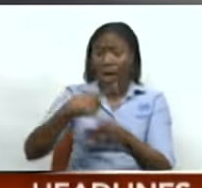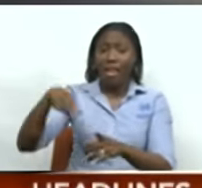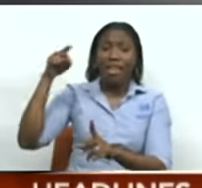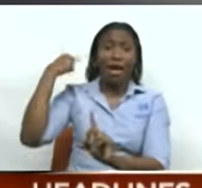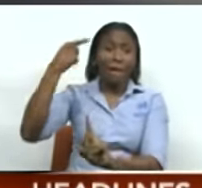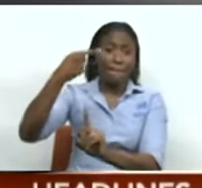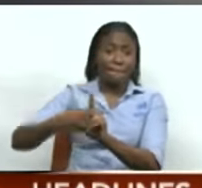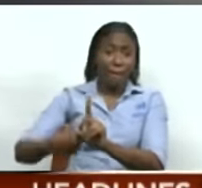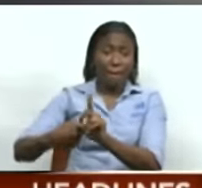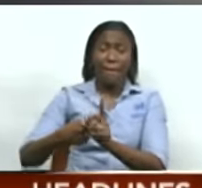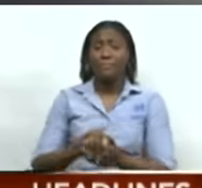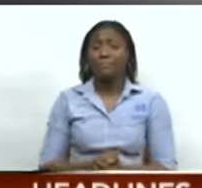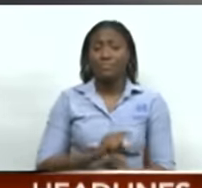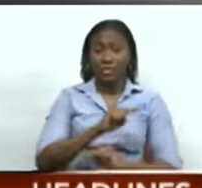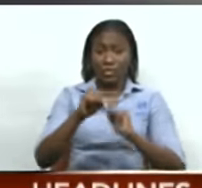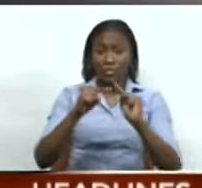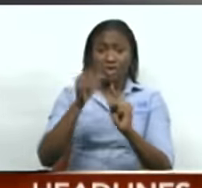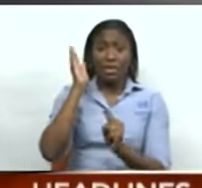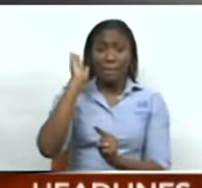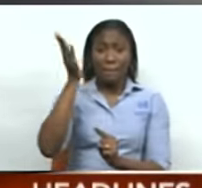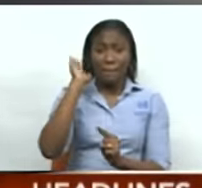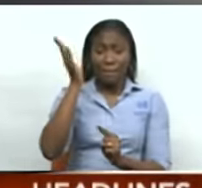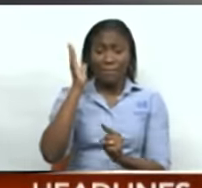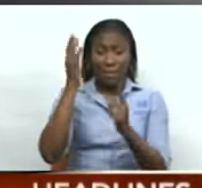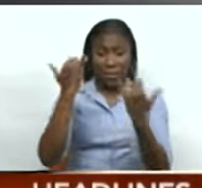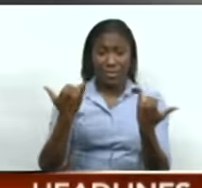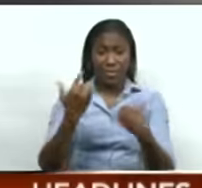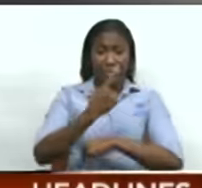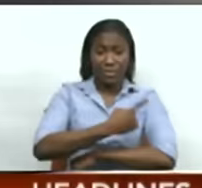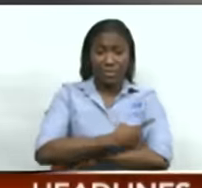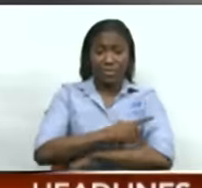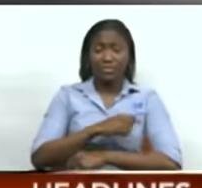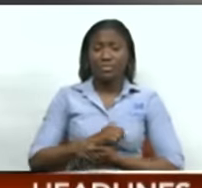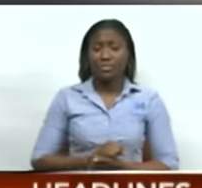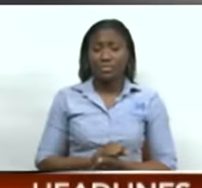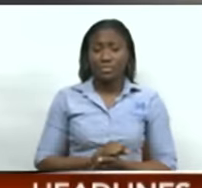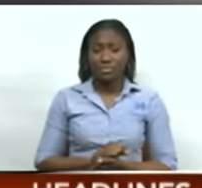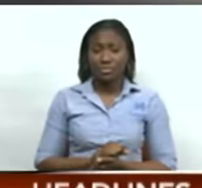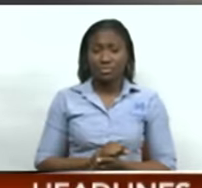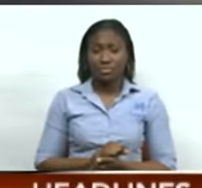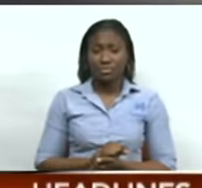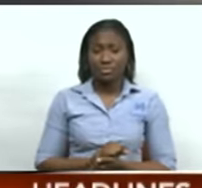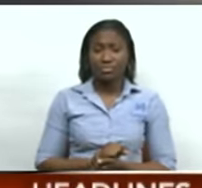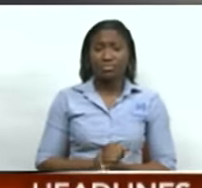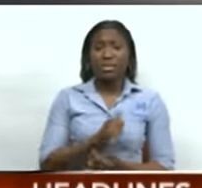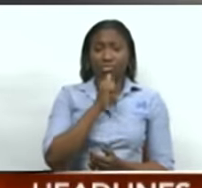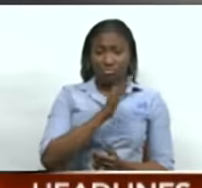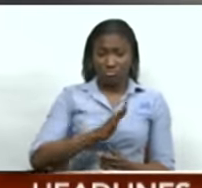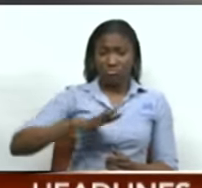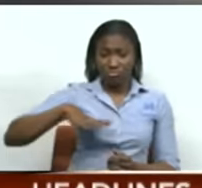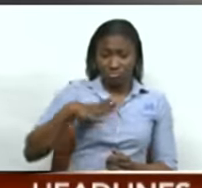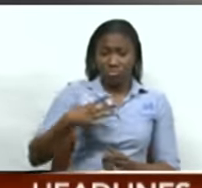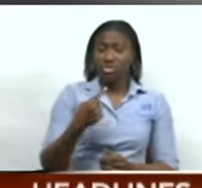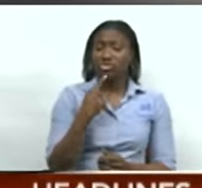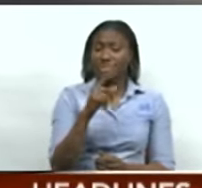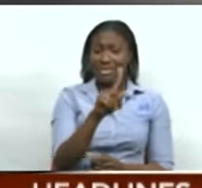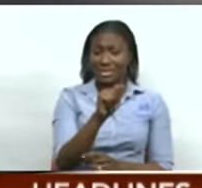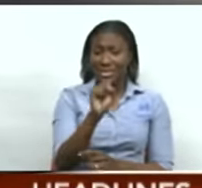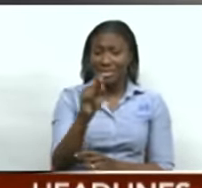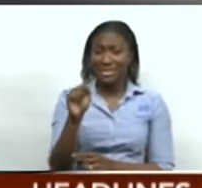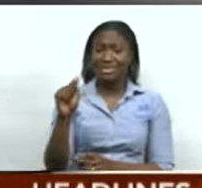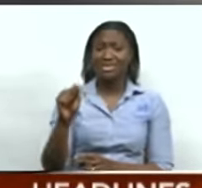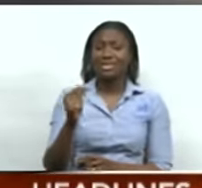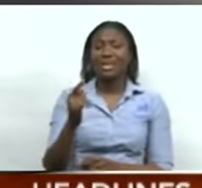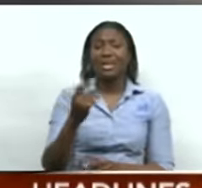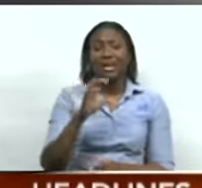its databases. At a virtual media briefing with the company's bondholders and analysts, Agard admitted that TSTT could have done better in